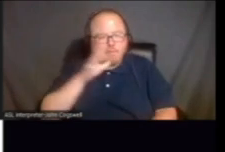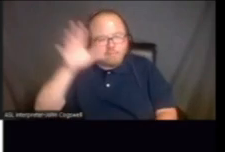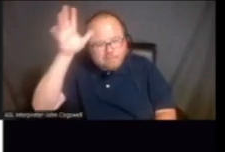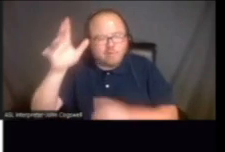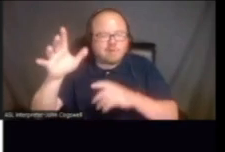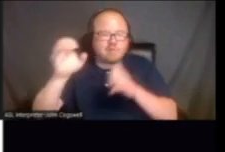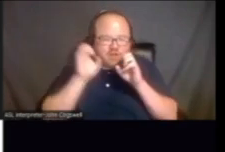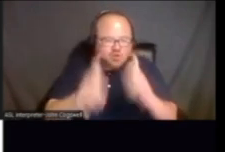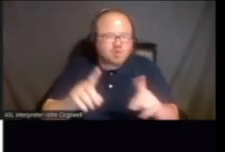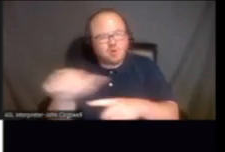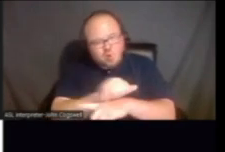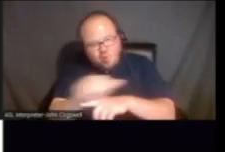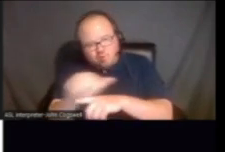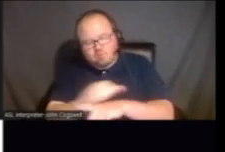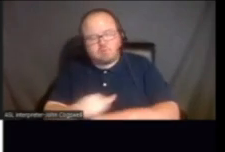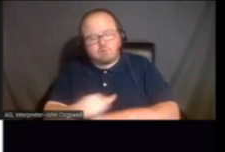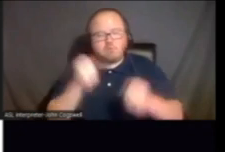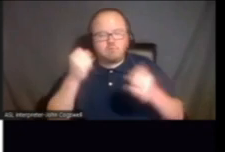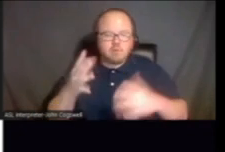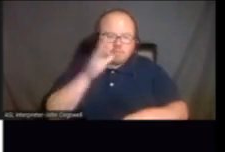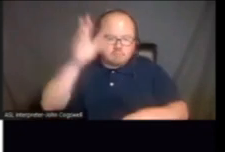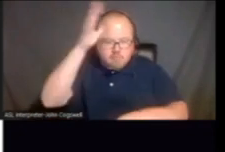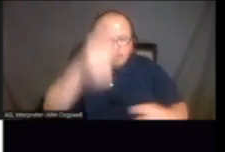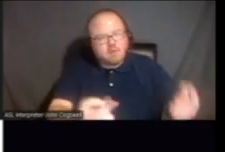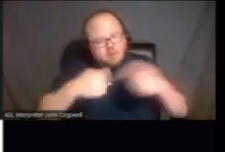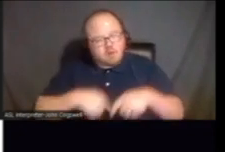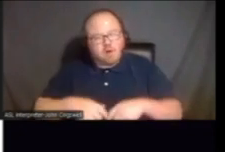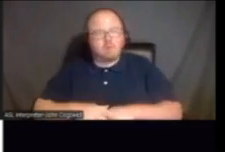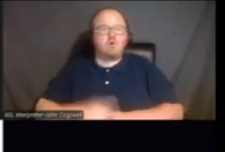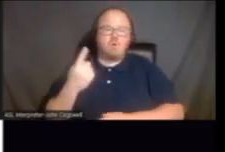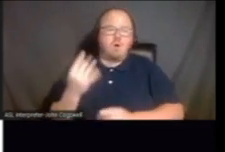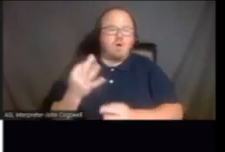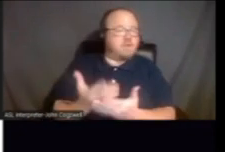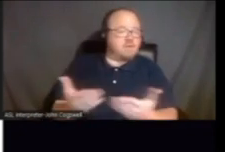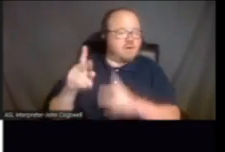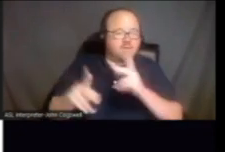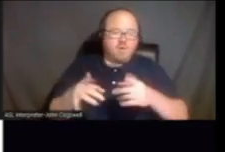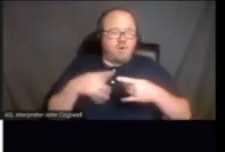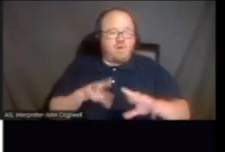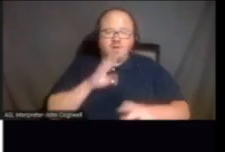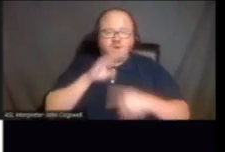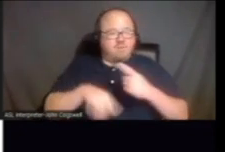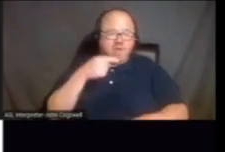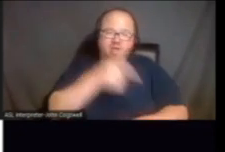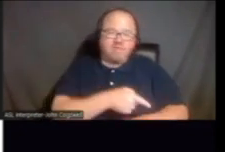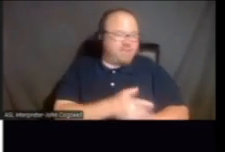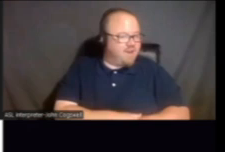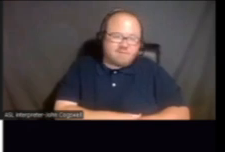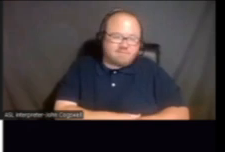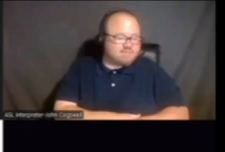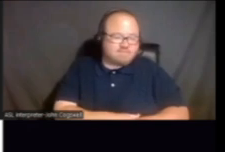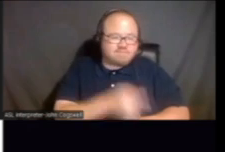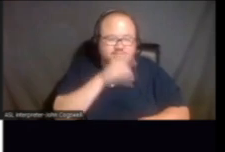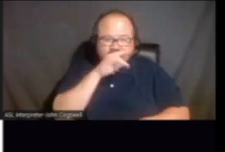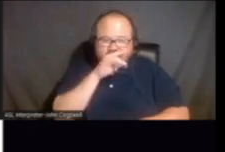So a lot of parents come, uh, and one of the things is that people don't like to be talked about, you know, like the